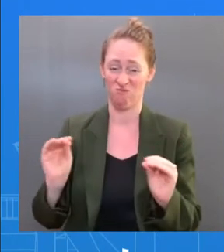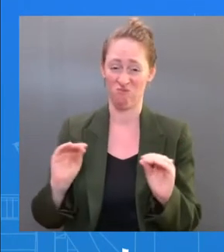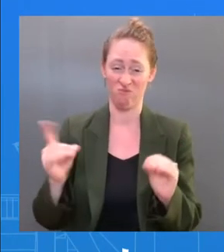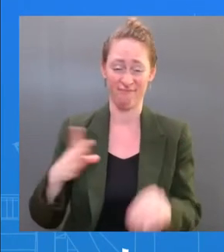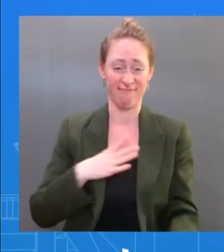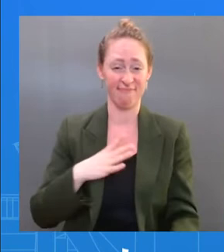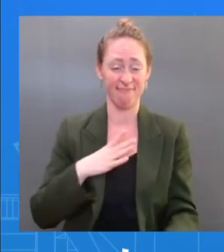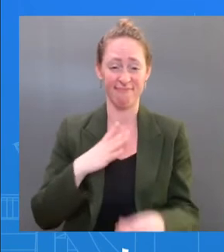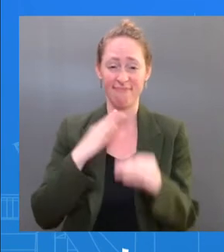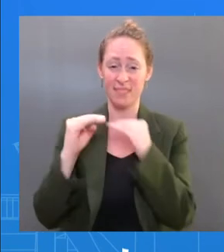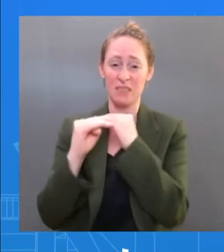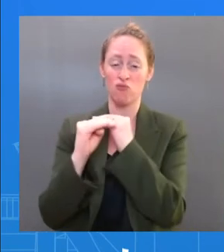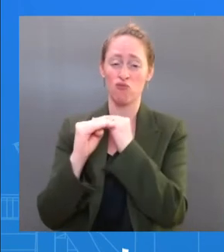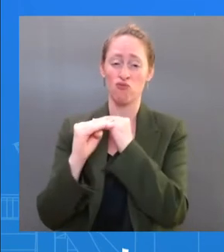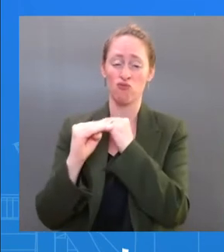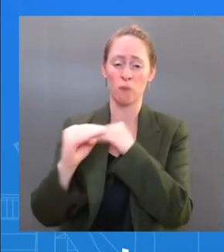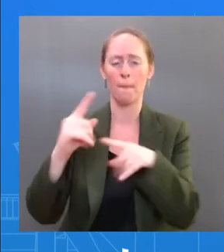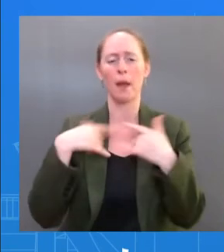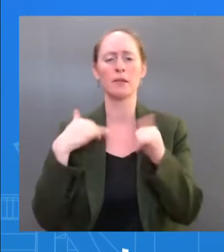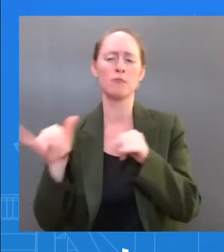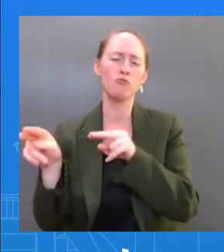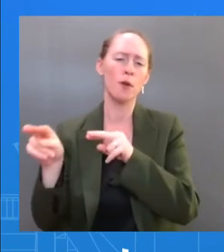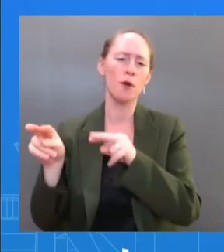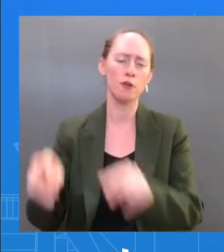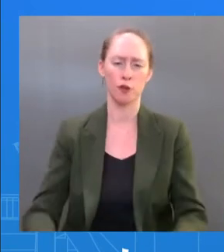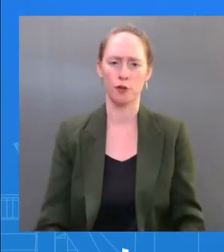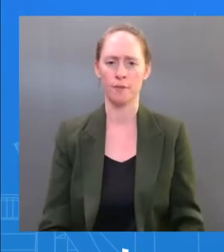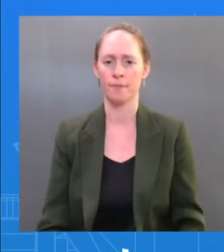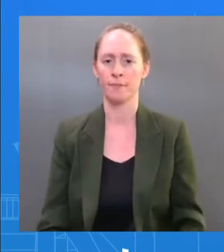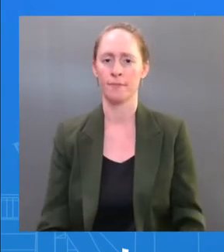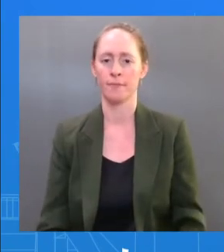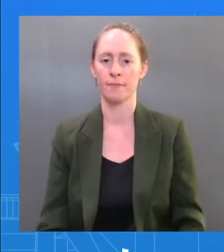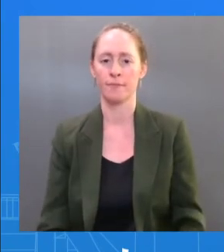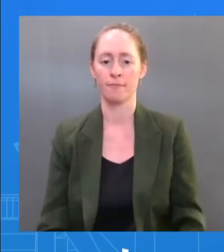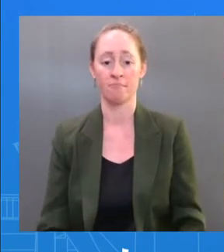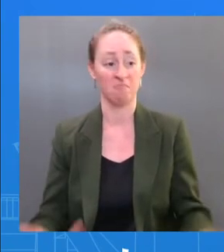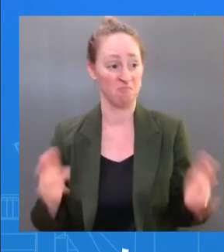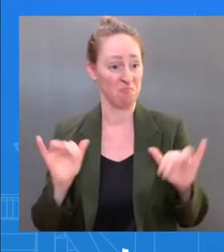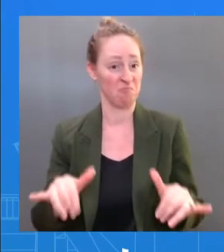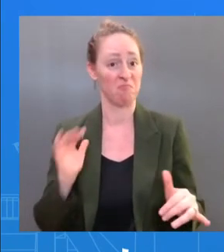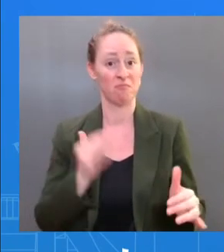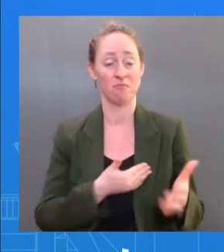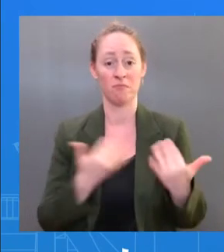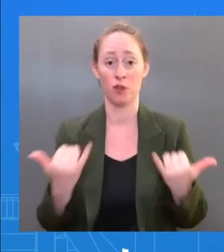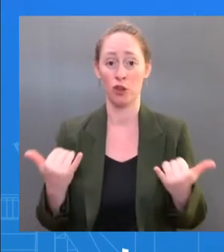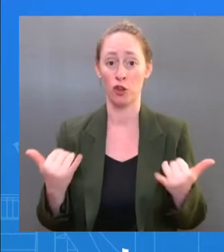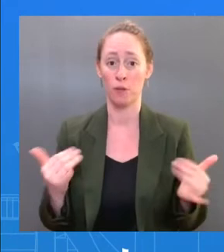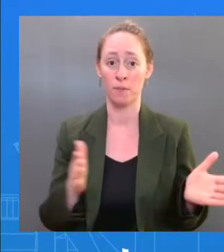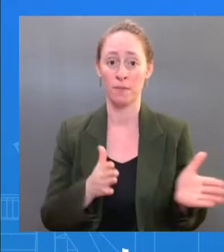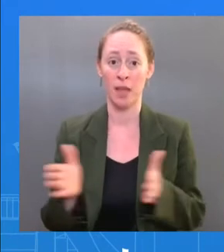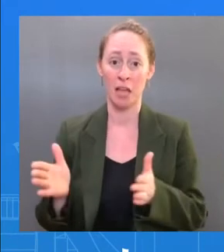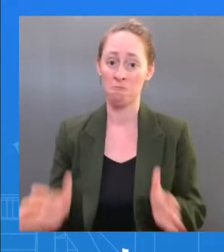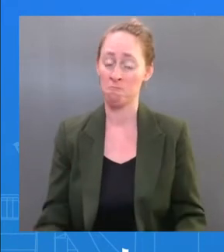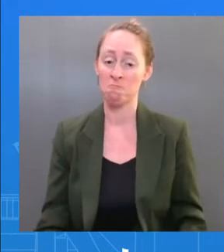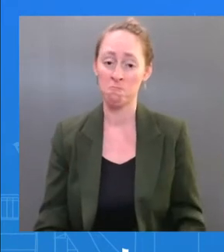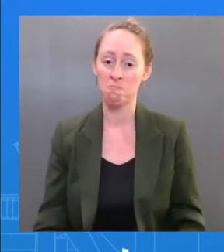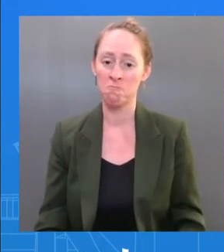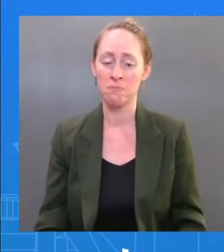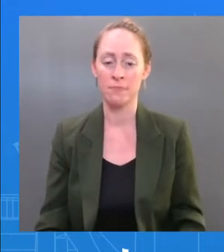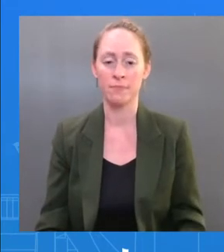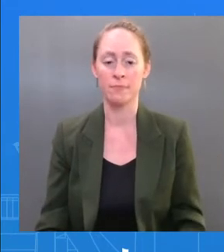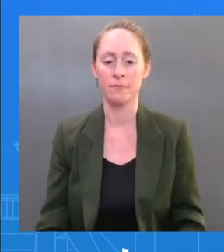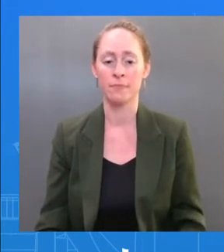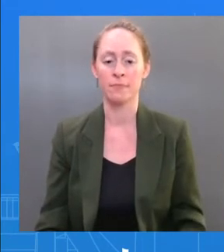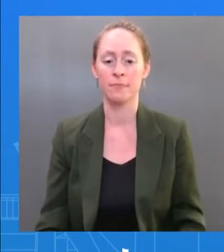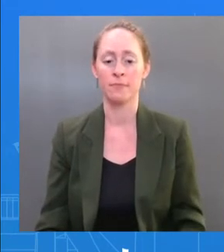I don't — like, I think that that is the plan right now, is that he's going to get care the way he would — I mean, I was going say the way he